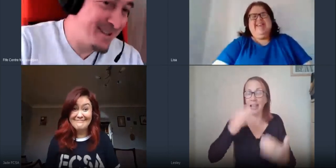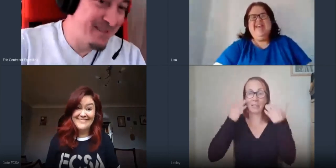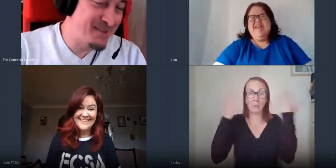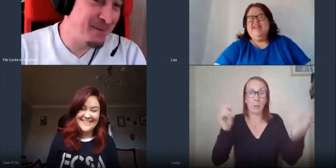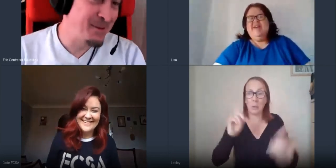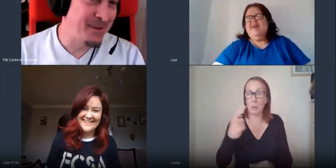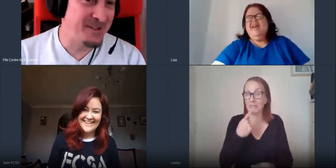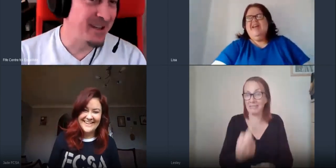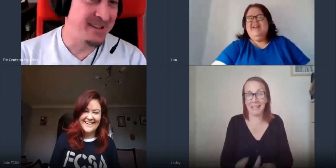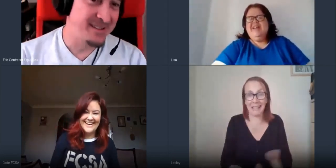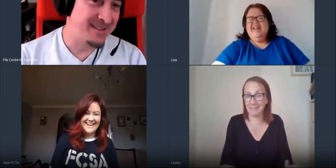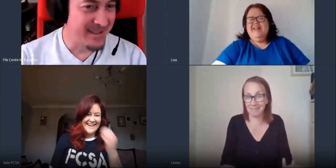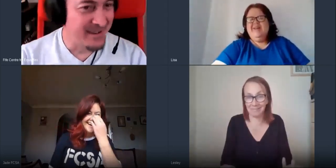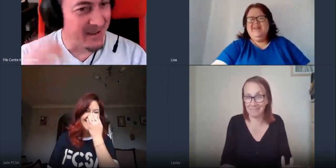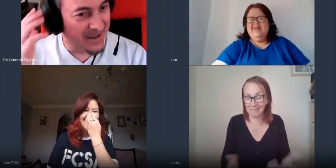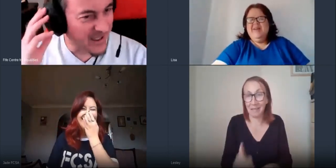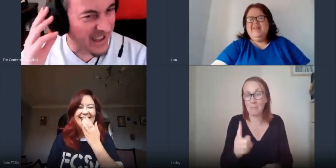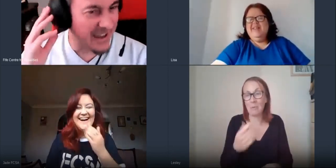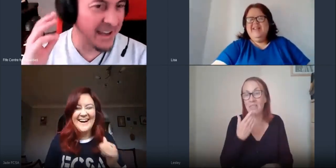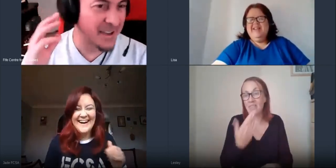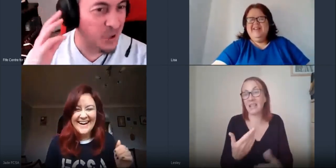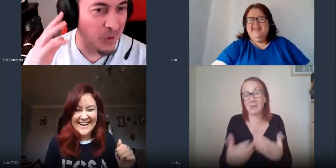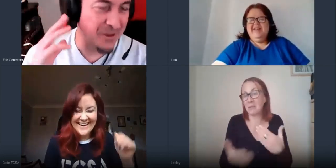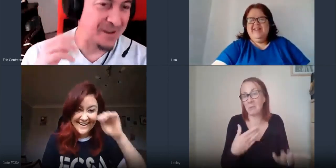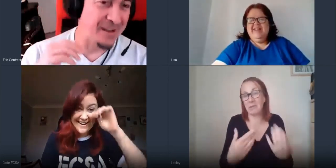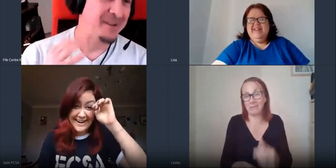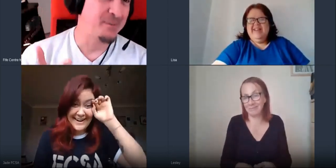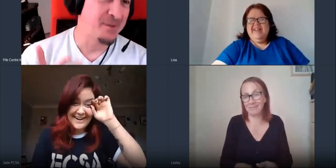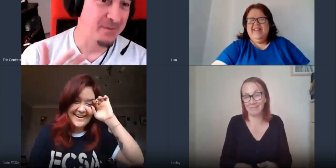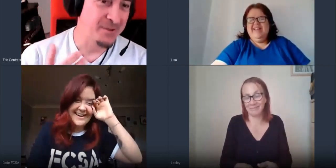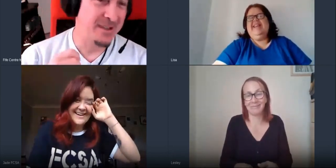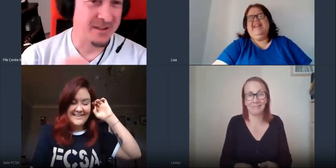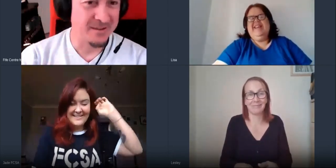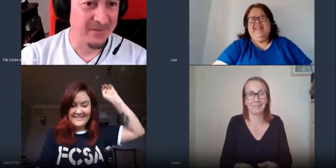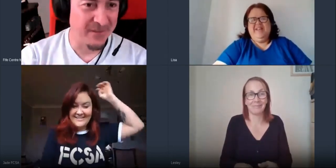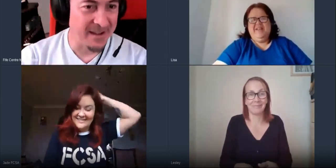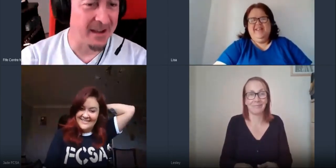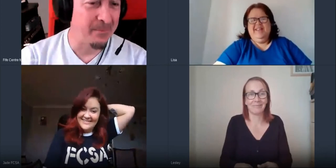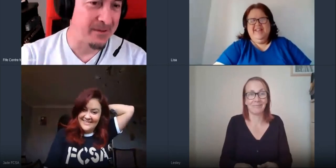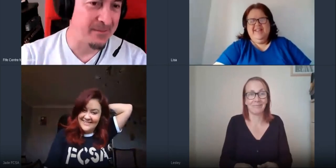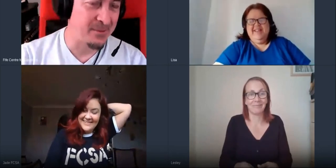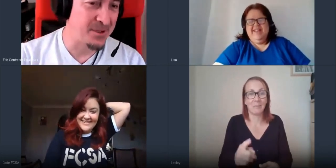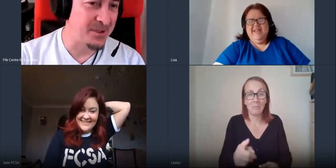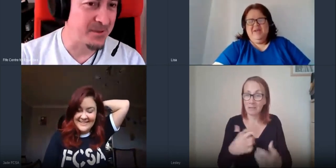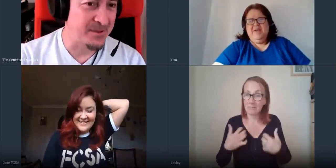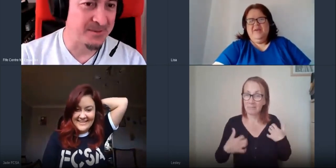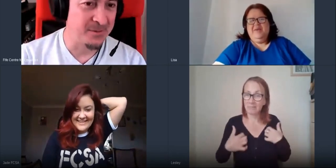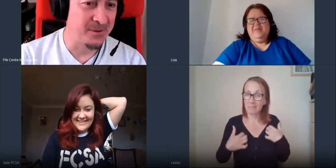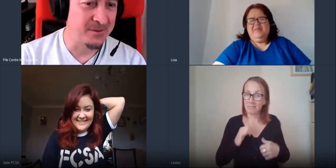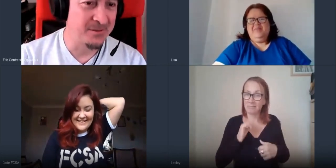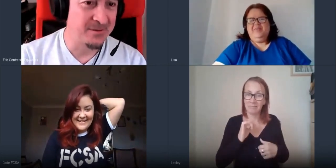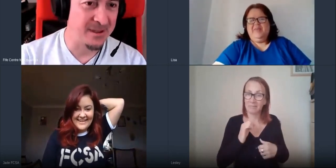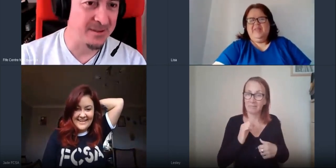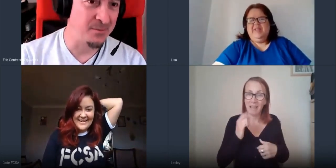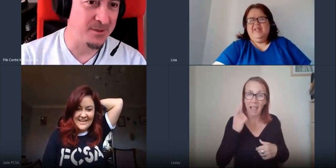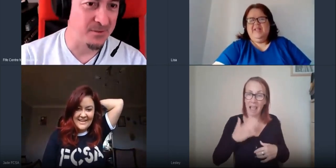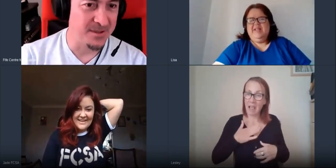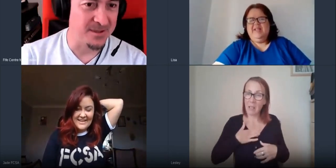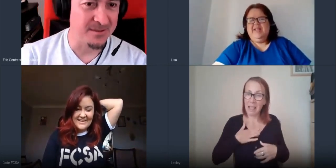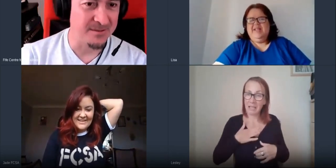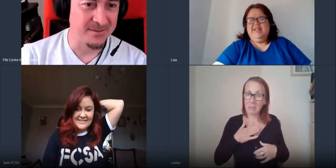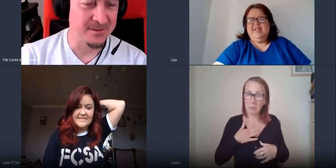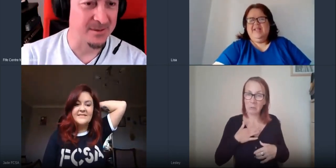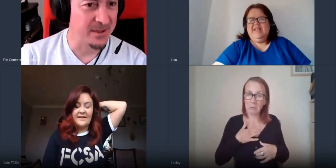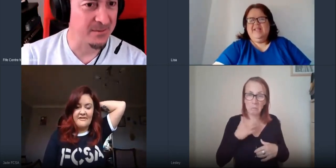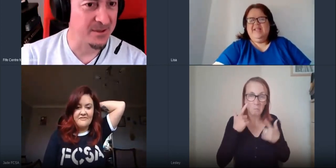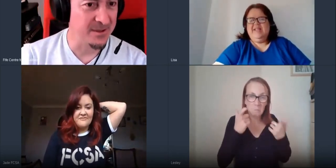that's why we do like that it's not like a lecture or anything like that we just like finding out about projects because we all tend to be so busy and